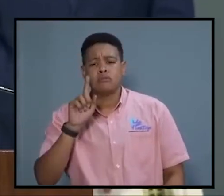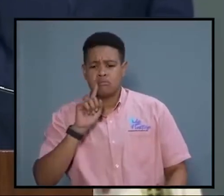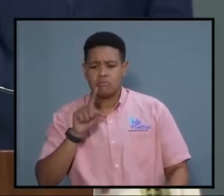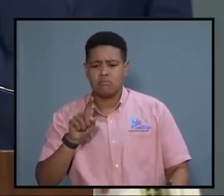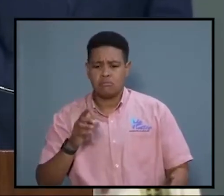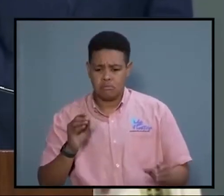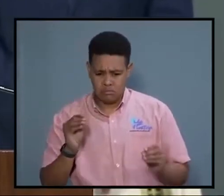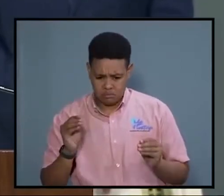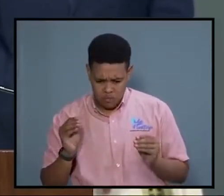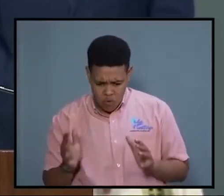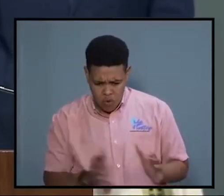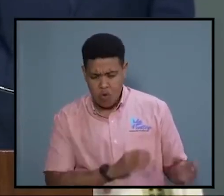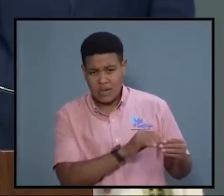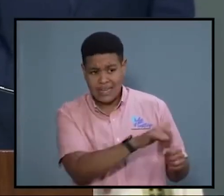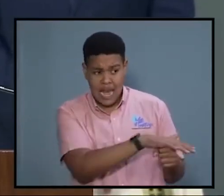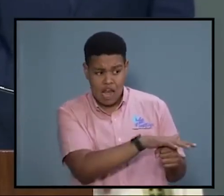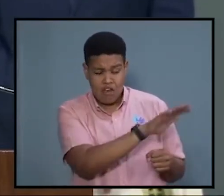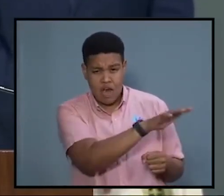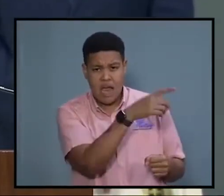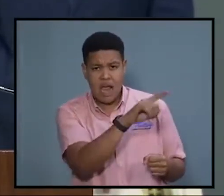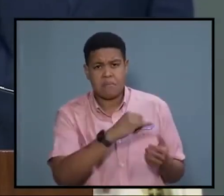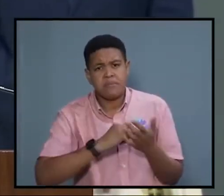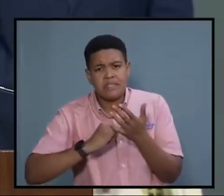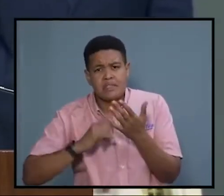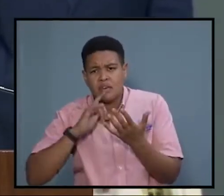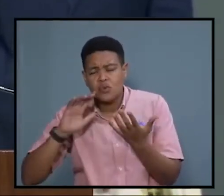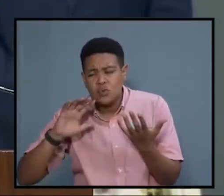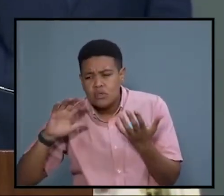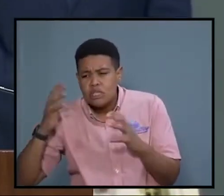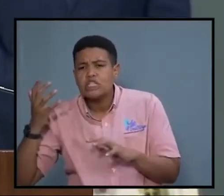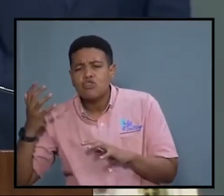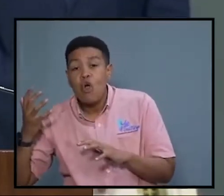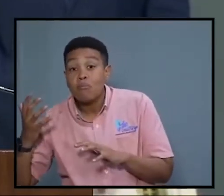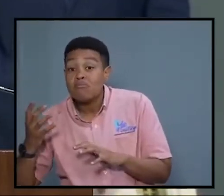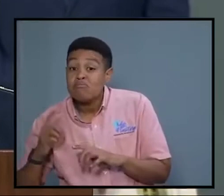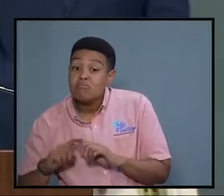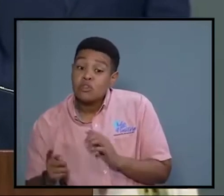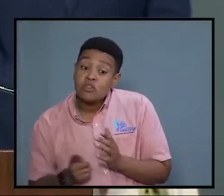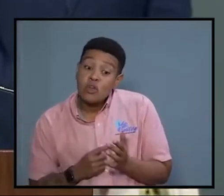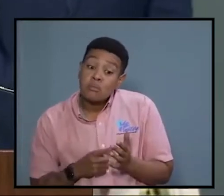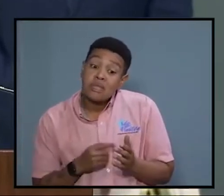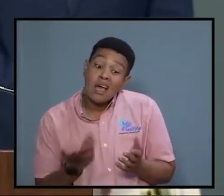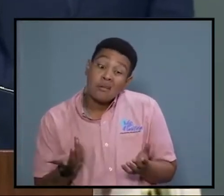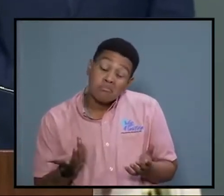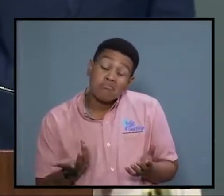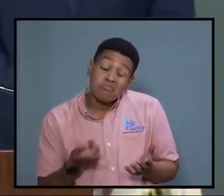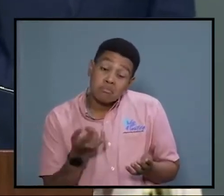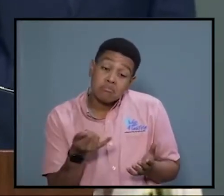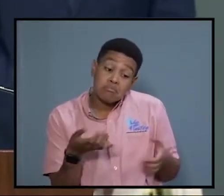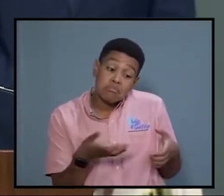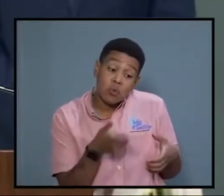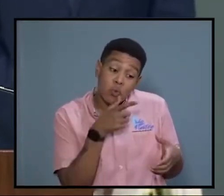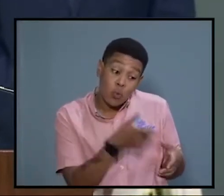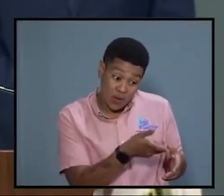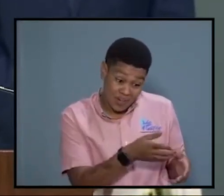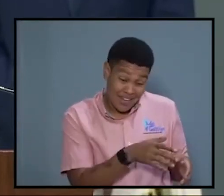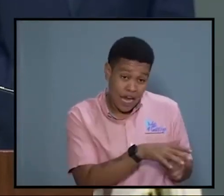limited drug attack area. It is designed to disrupt and, to some extent, disperse the gangsters who operate in the area.